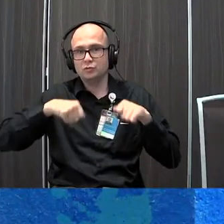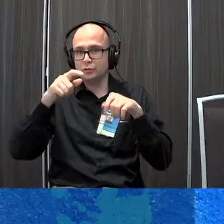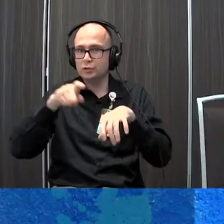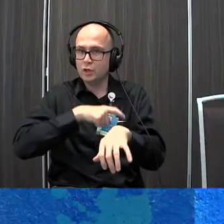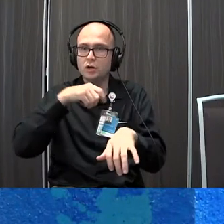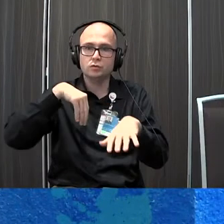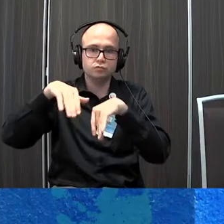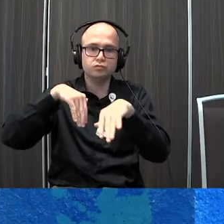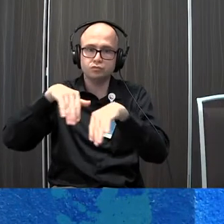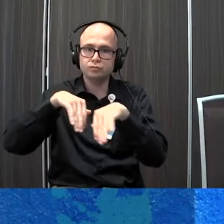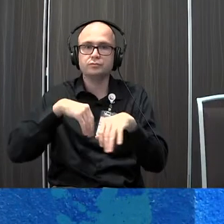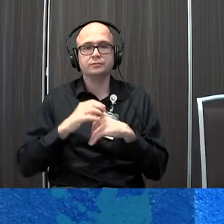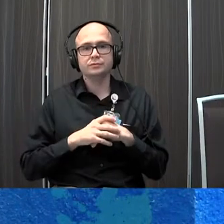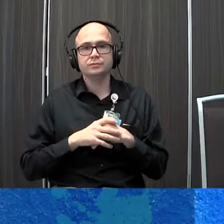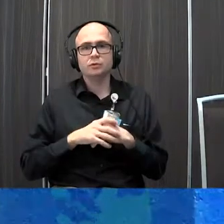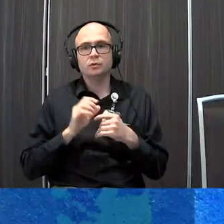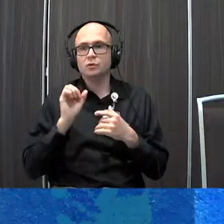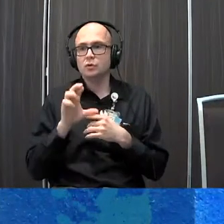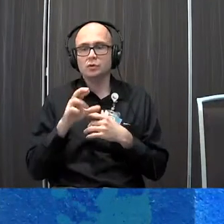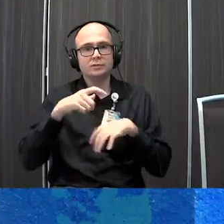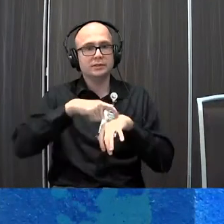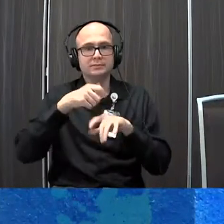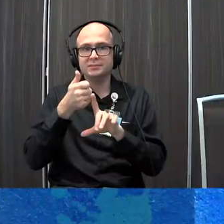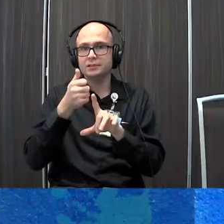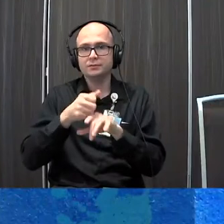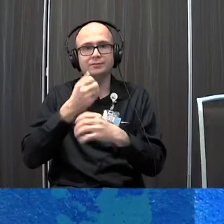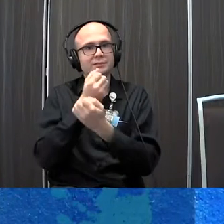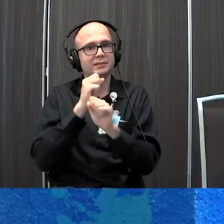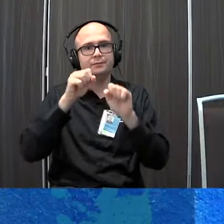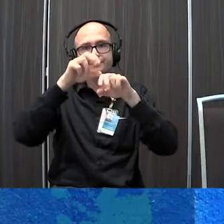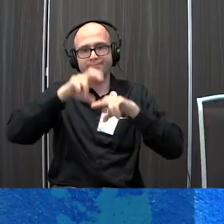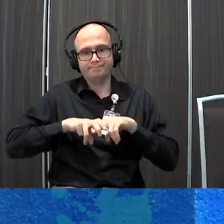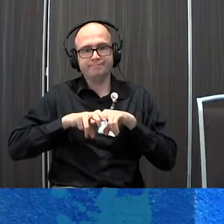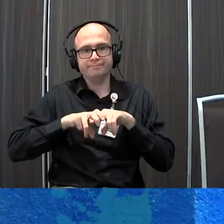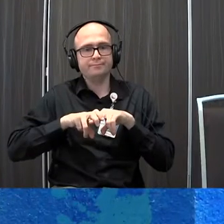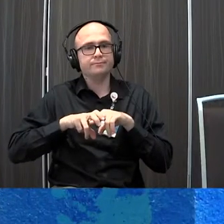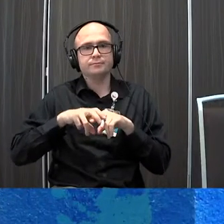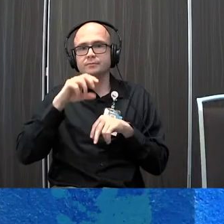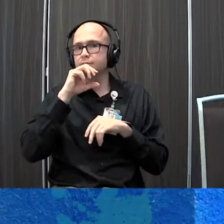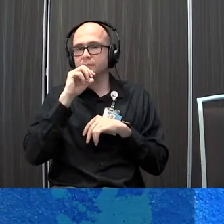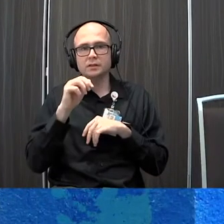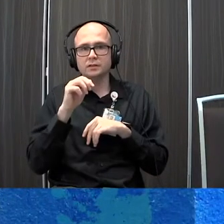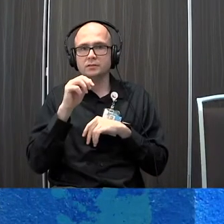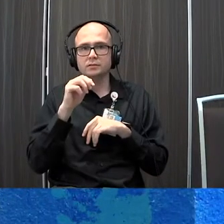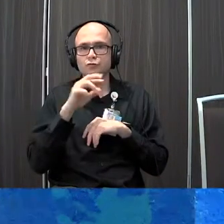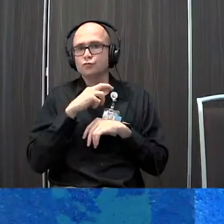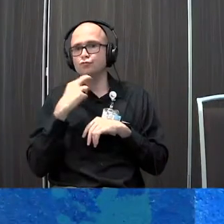mobility settings or for times when they just need to be in a safe position and not in a risk for elopement or